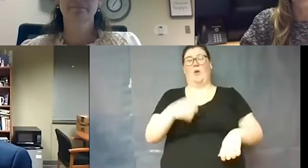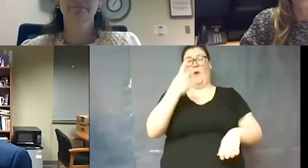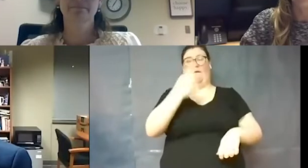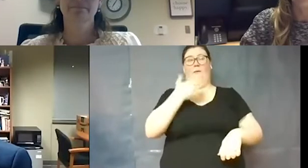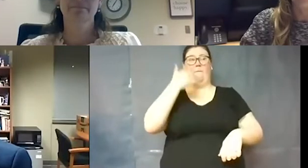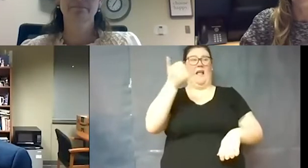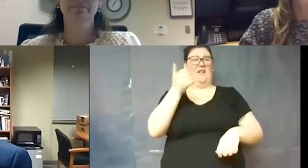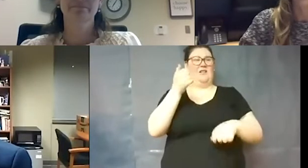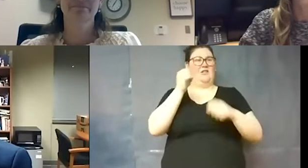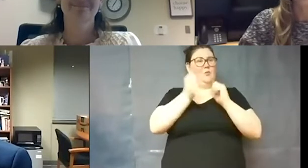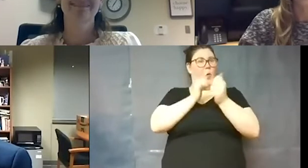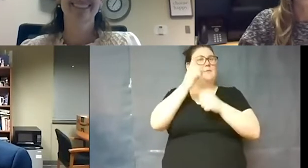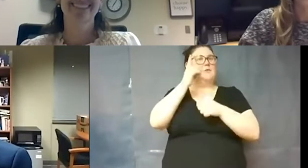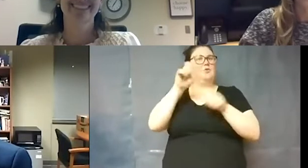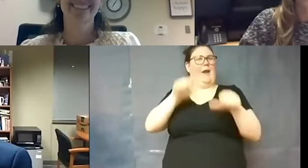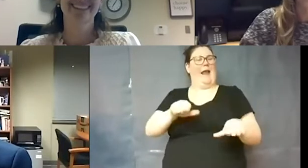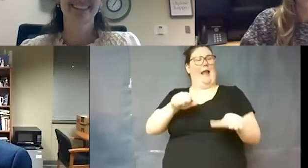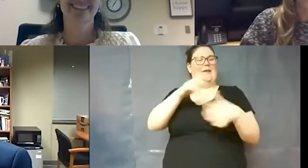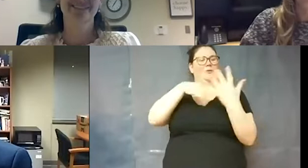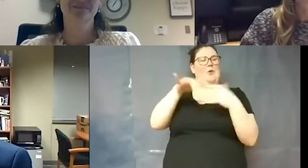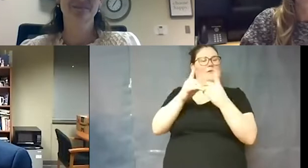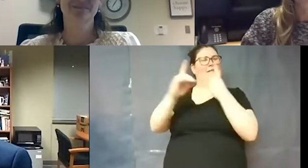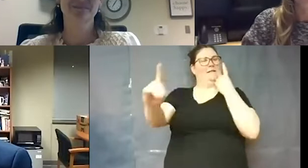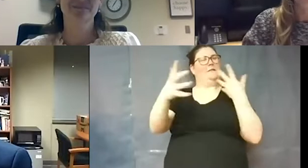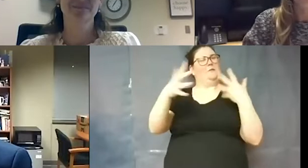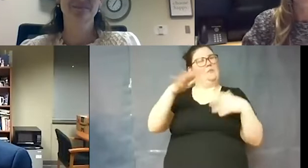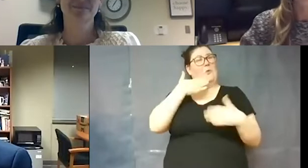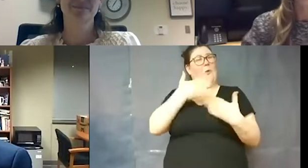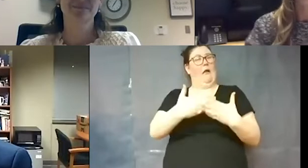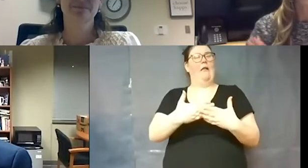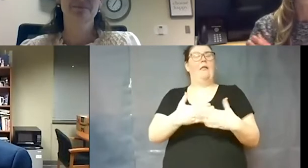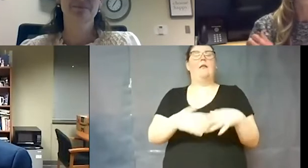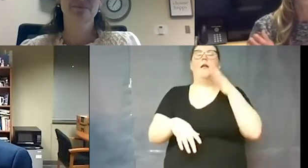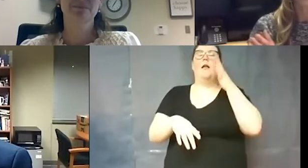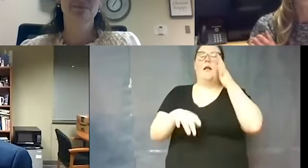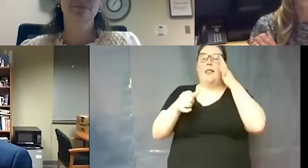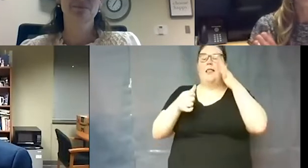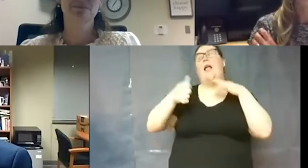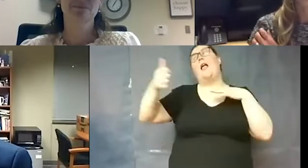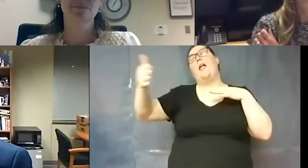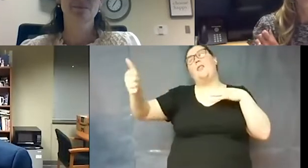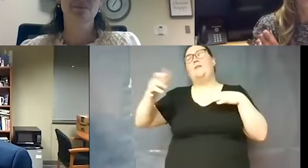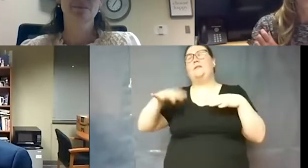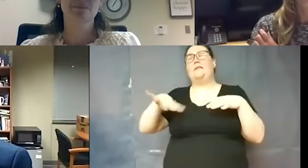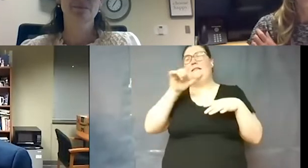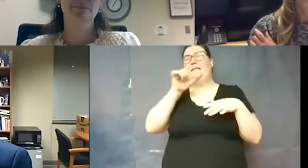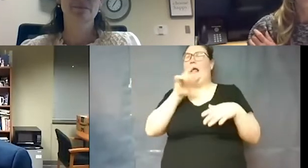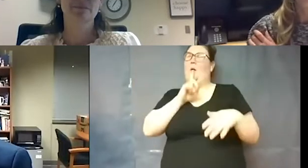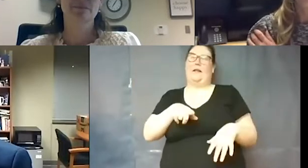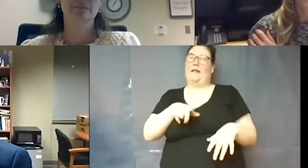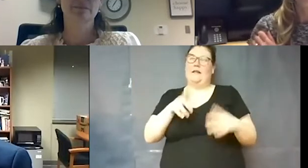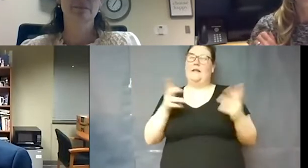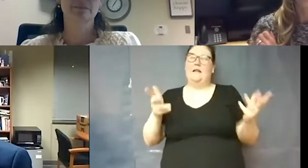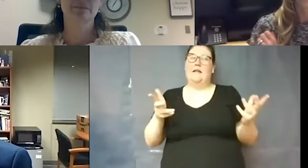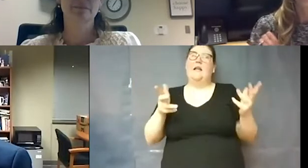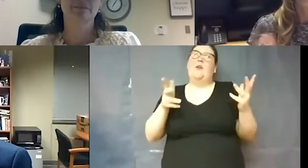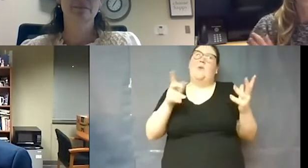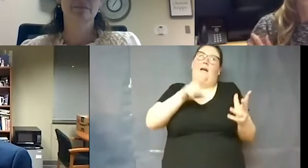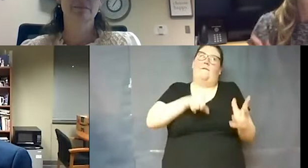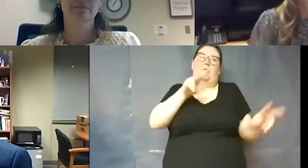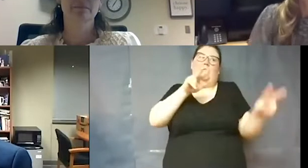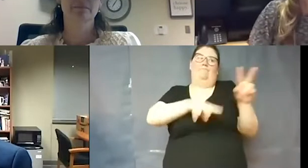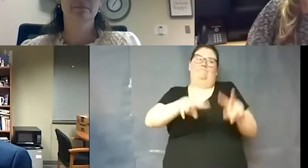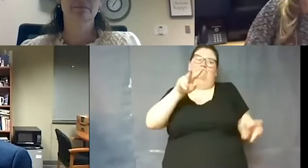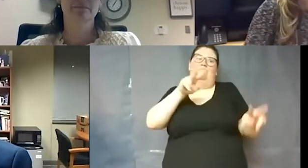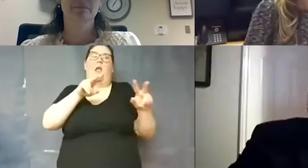because you can socially distance quite a bit in baseball the others are not so much and that's where we have to look at um